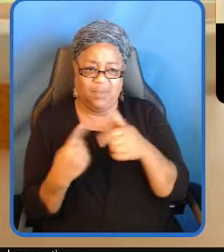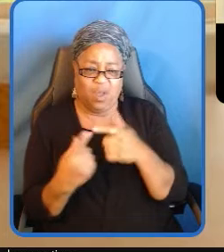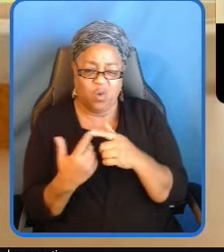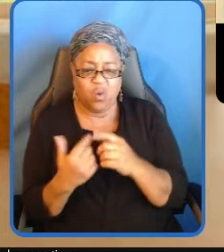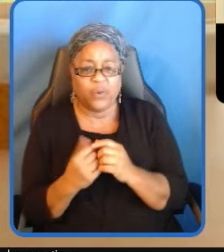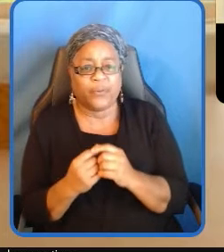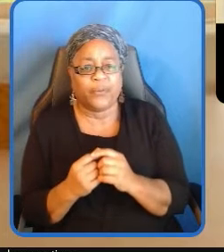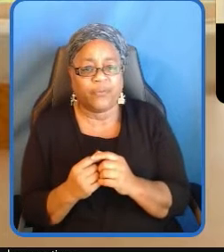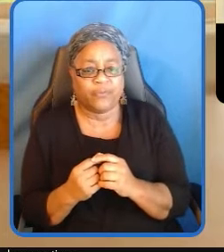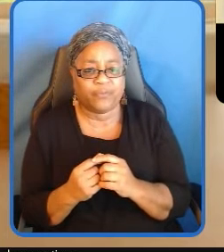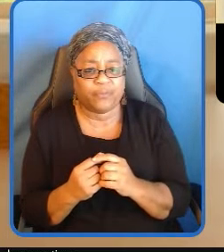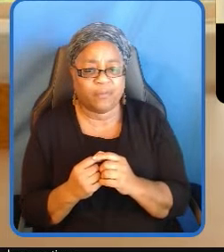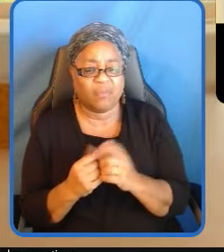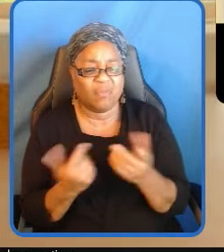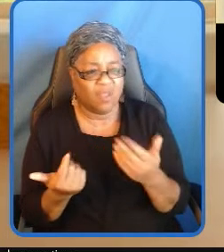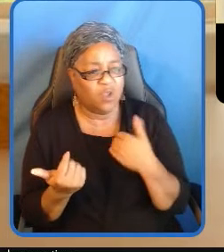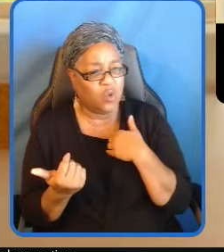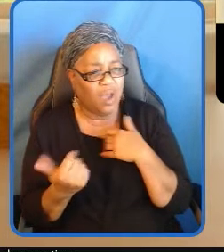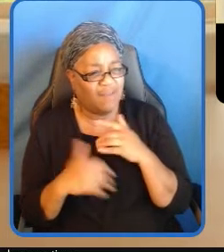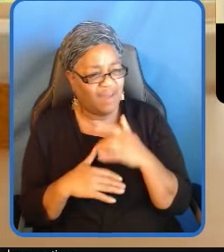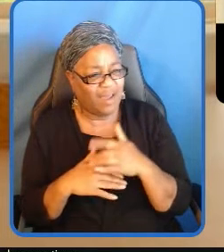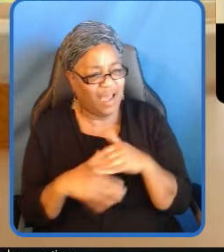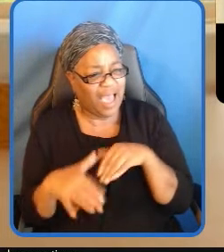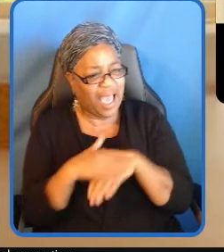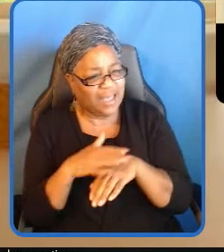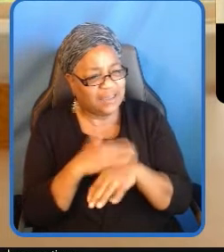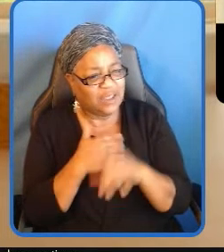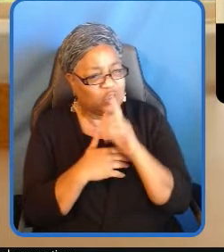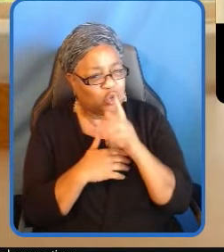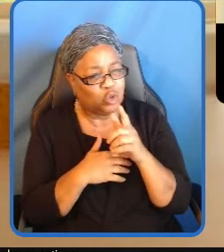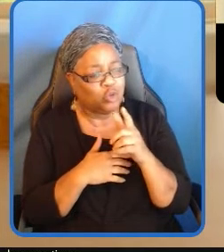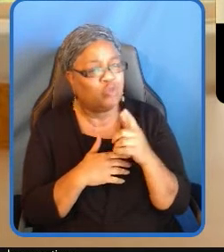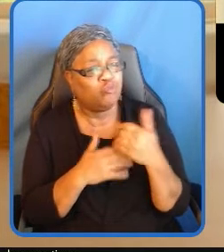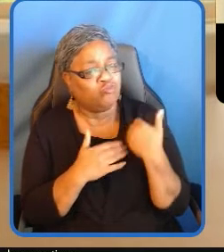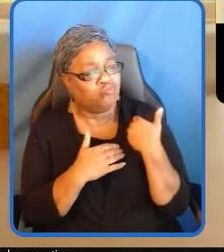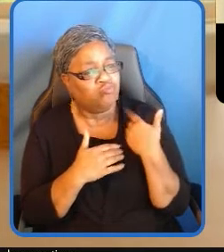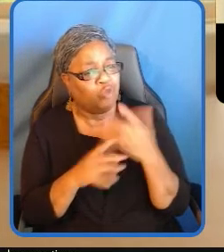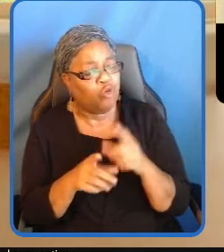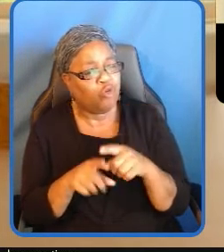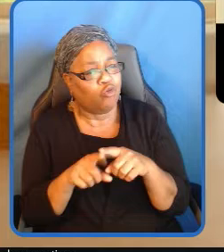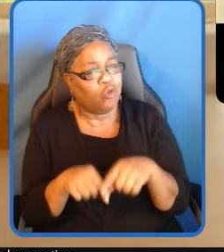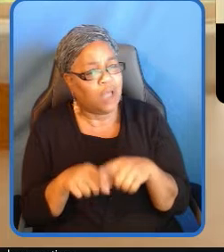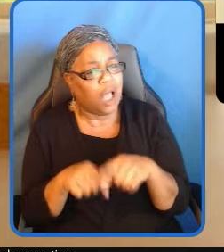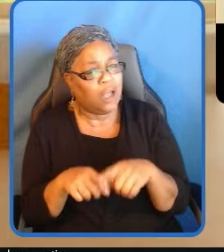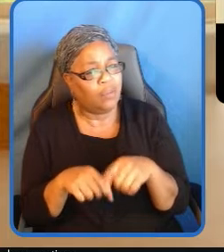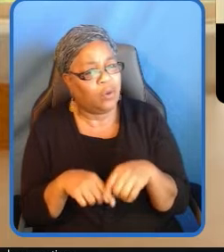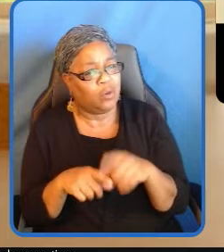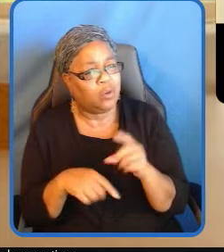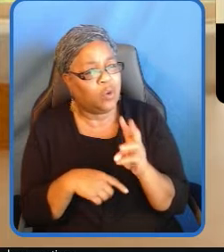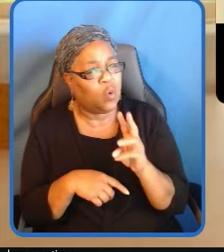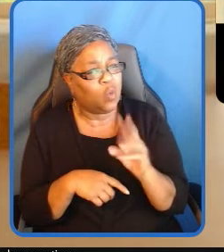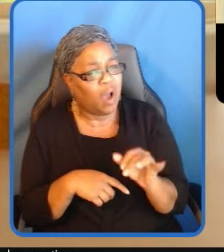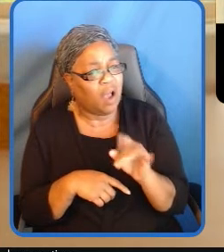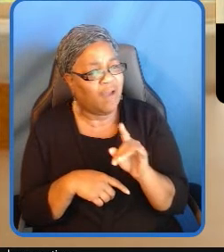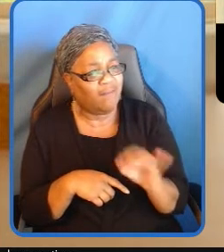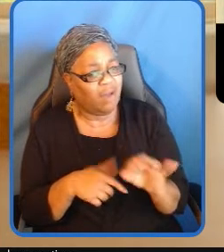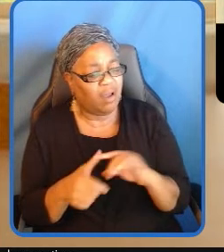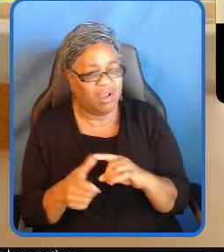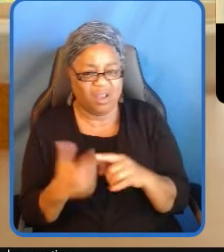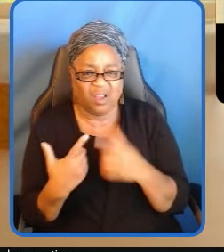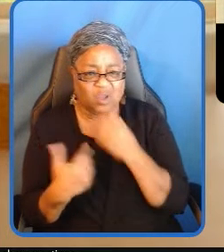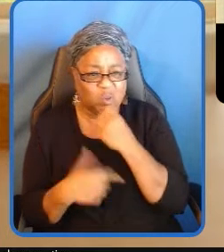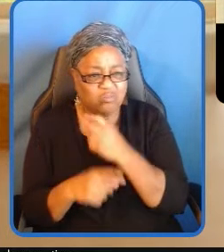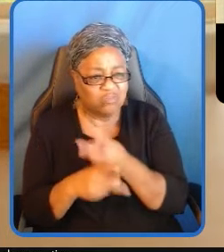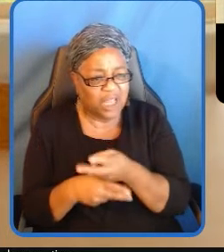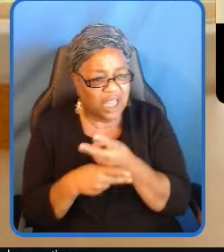do you have access to reliable Wi-Fi are you caring for a loved one do you have a quiet place to